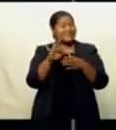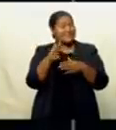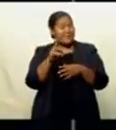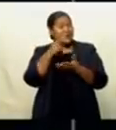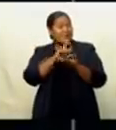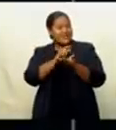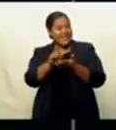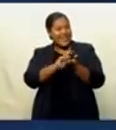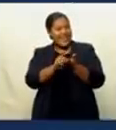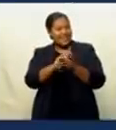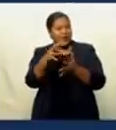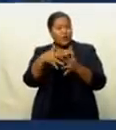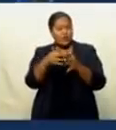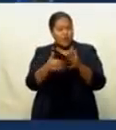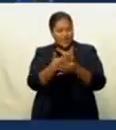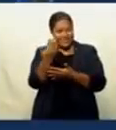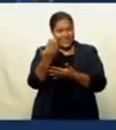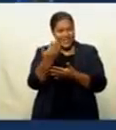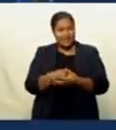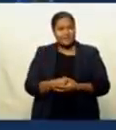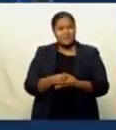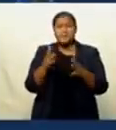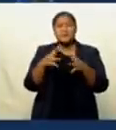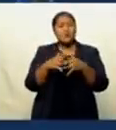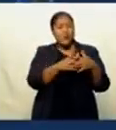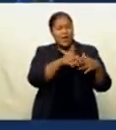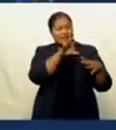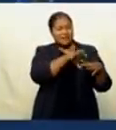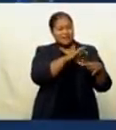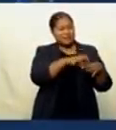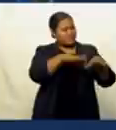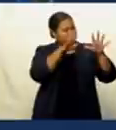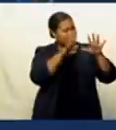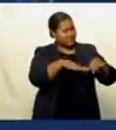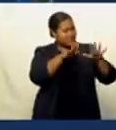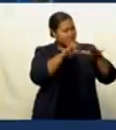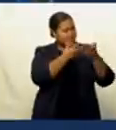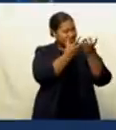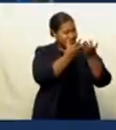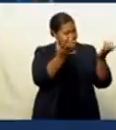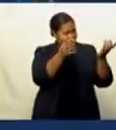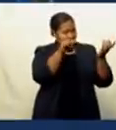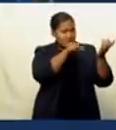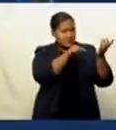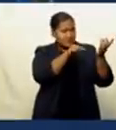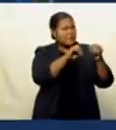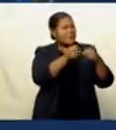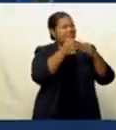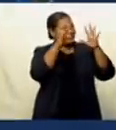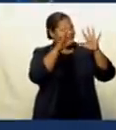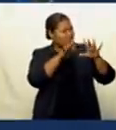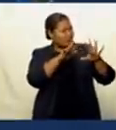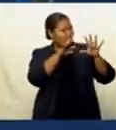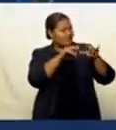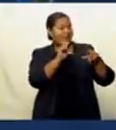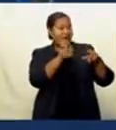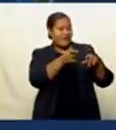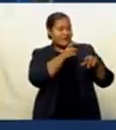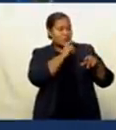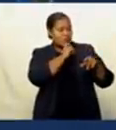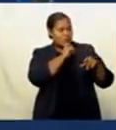clear later on Wednesday. In the west, humid with considerate cloudiness. There were light showers in the afternoon